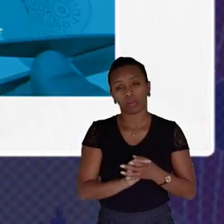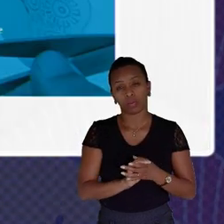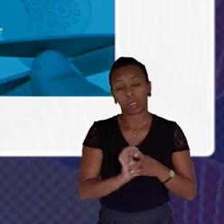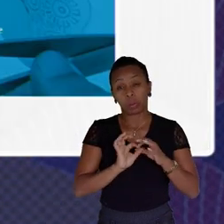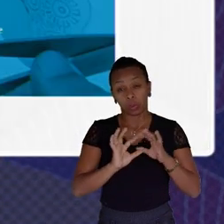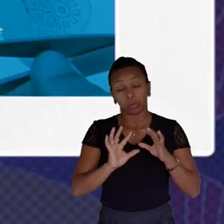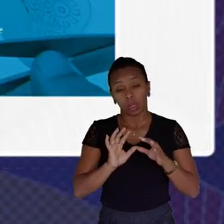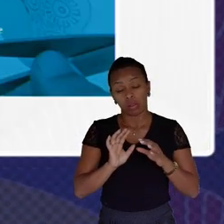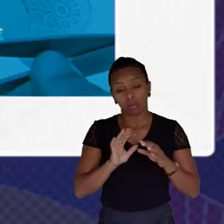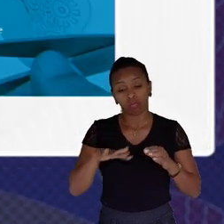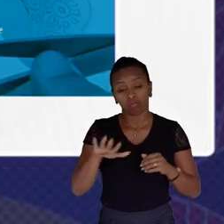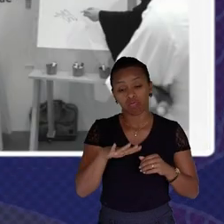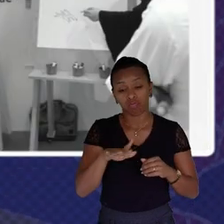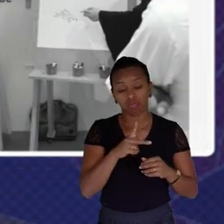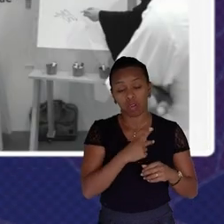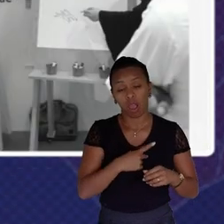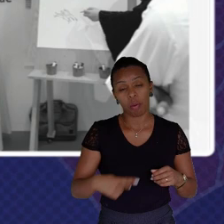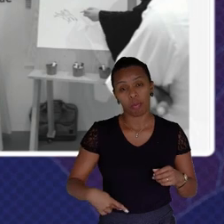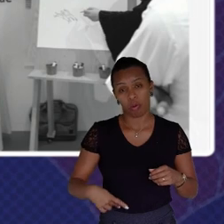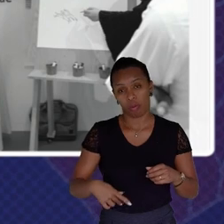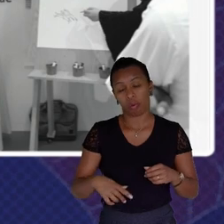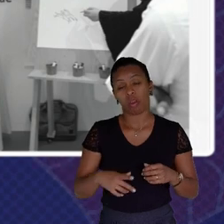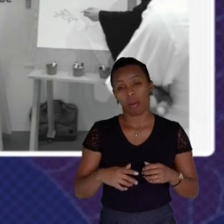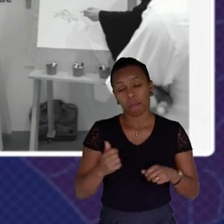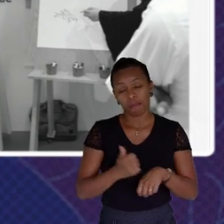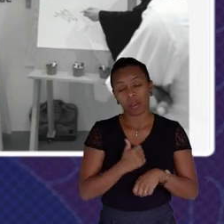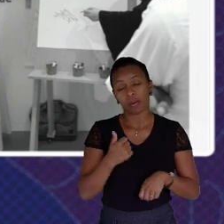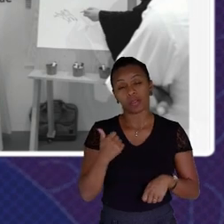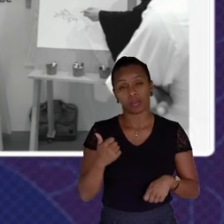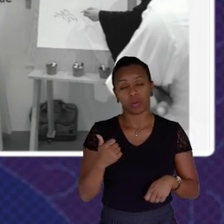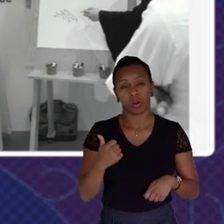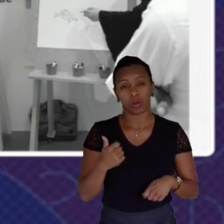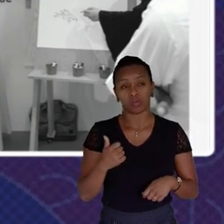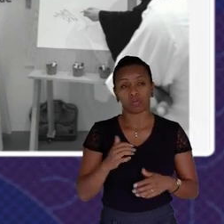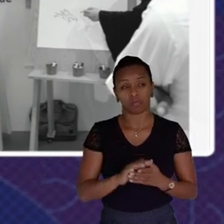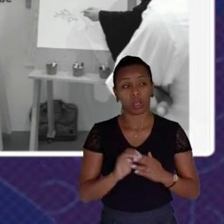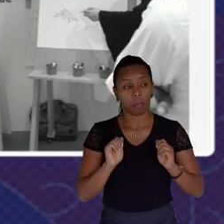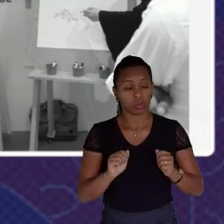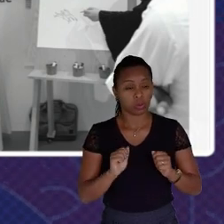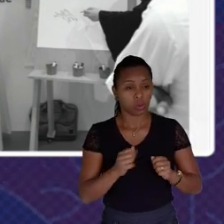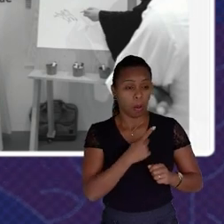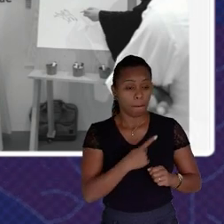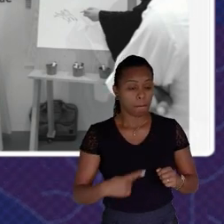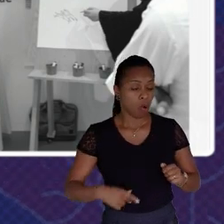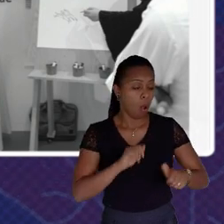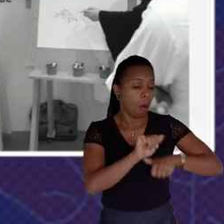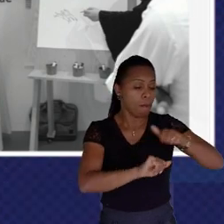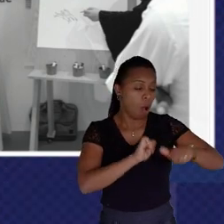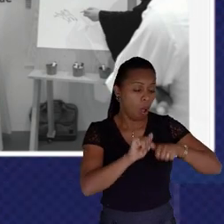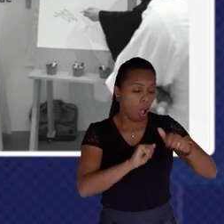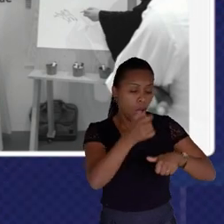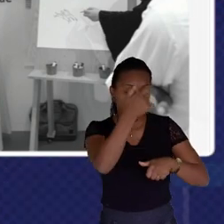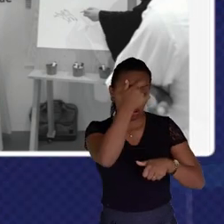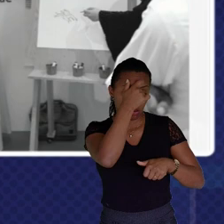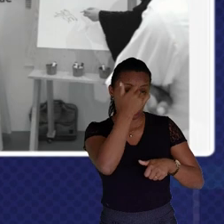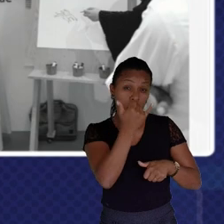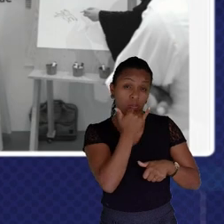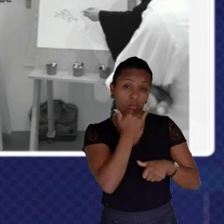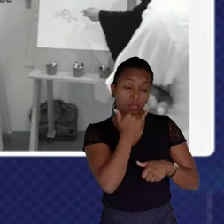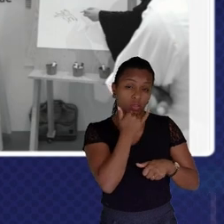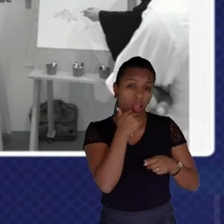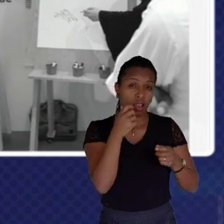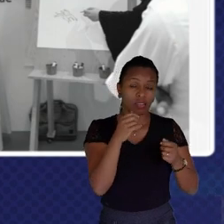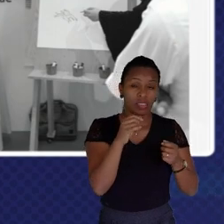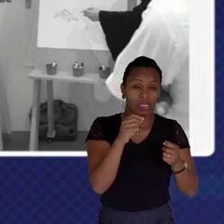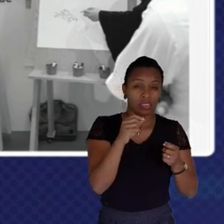So enabling the public sector And shifting mindsets Sorry, it's hard with all this The mic and the papers And